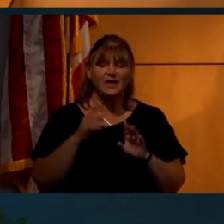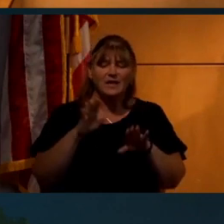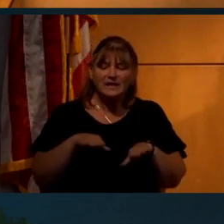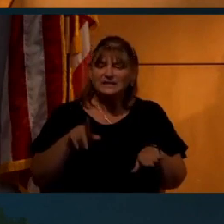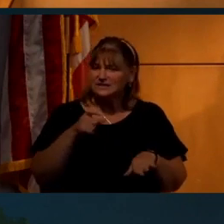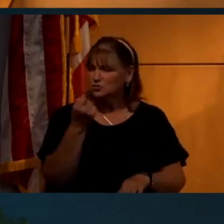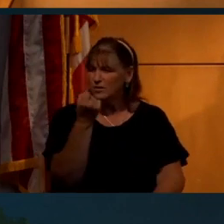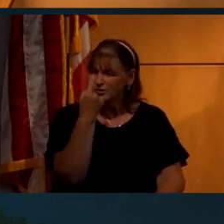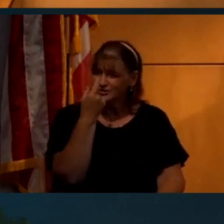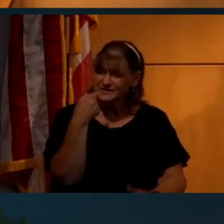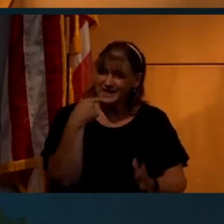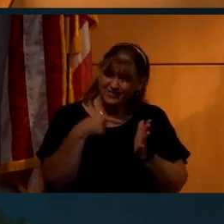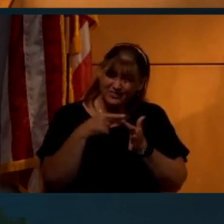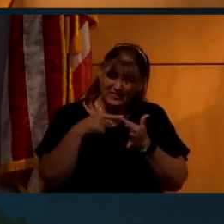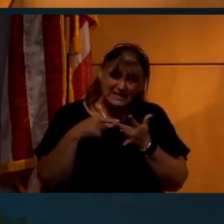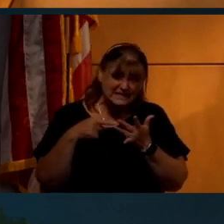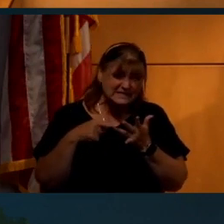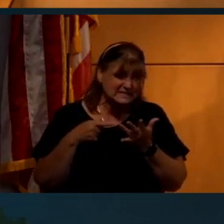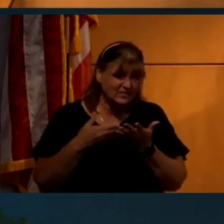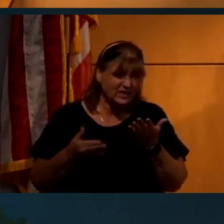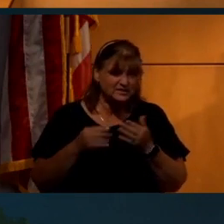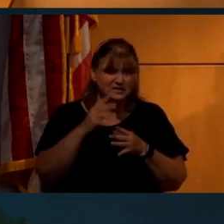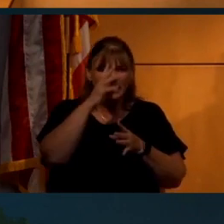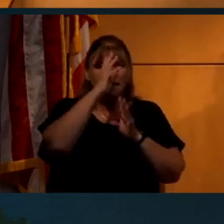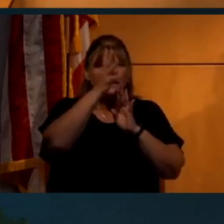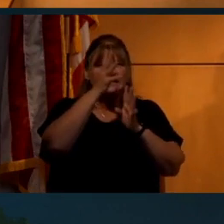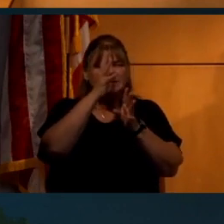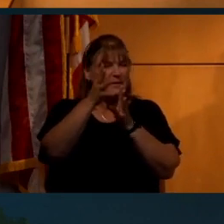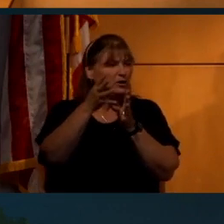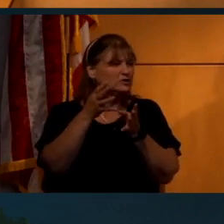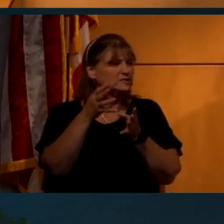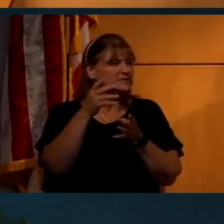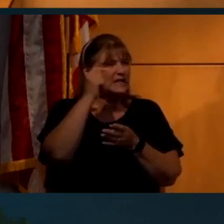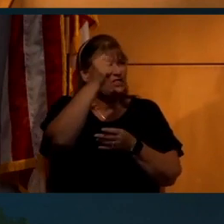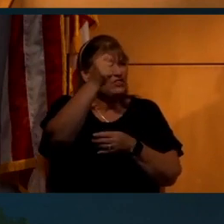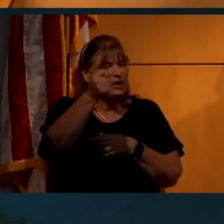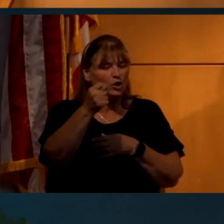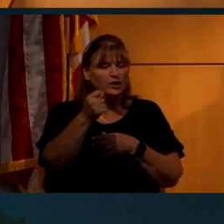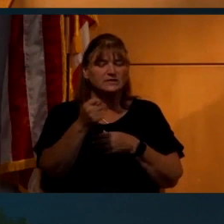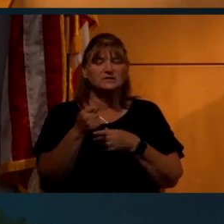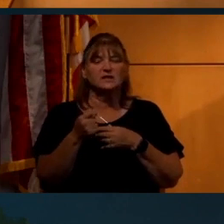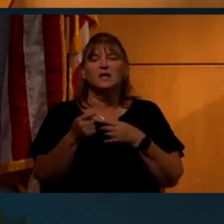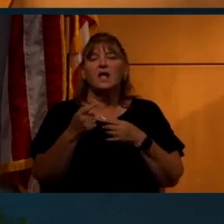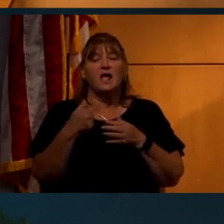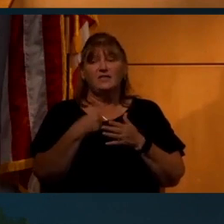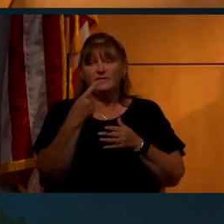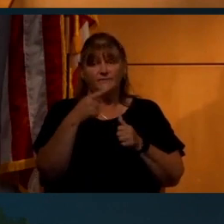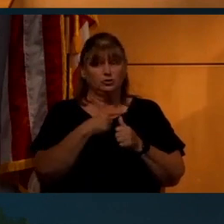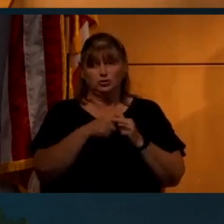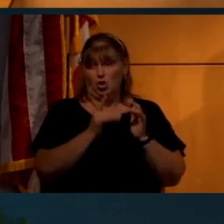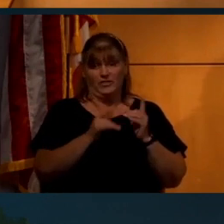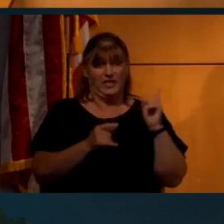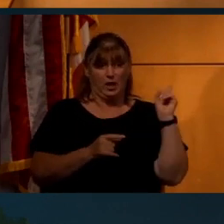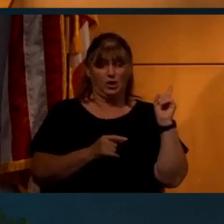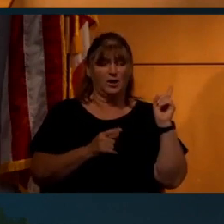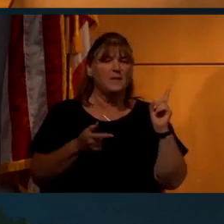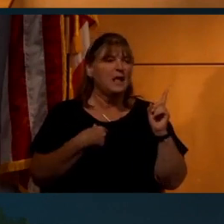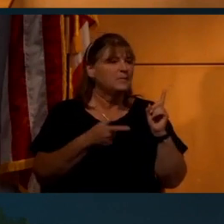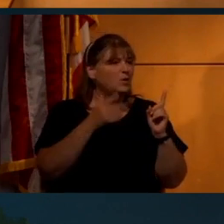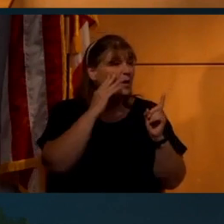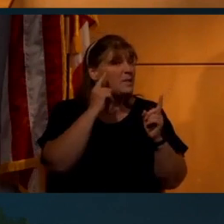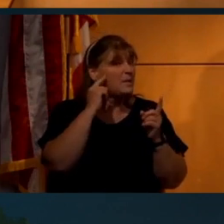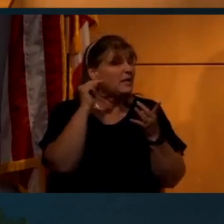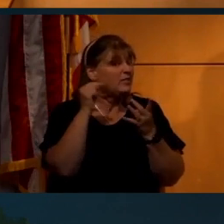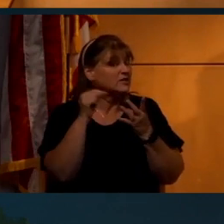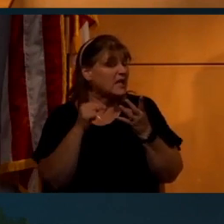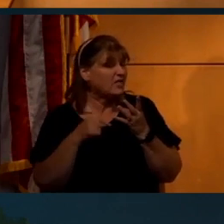need to understand this stuff. Um, conspiracy theories, uh, and this was one of the first ones on the internet. You may be aware that there